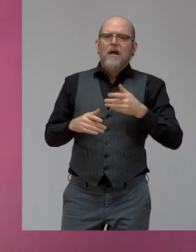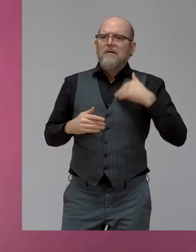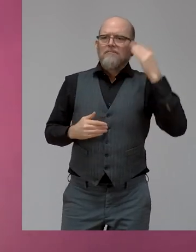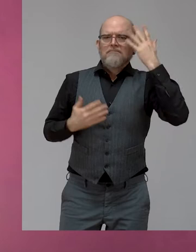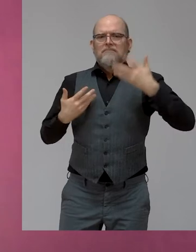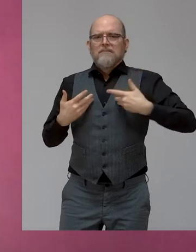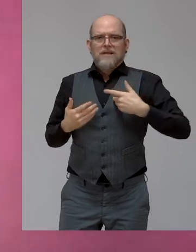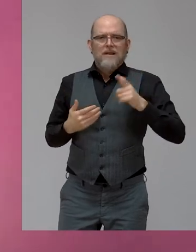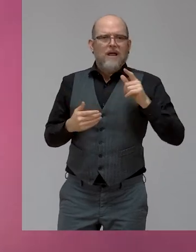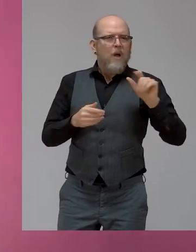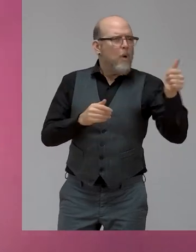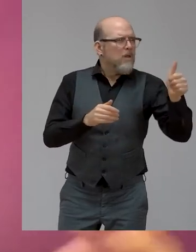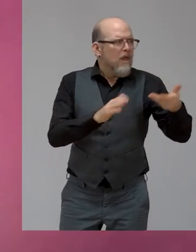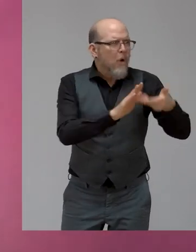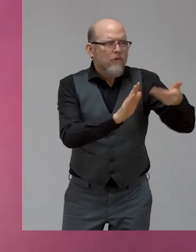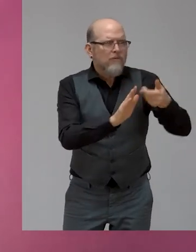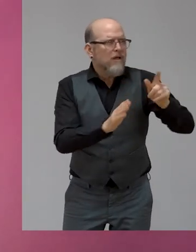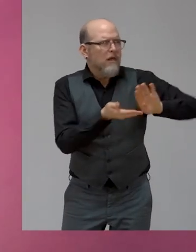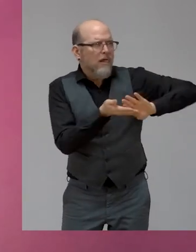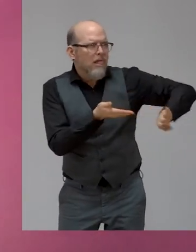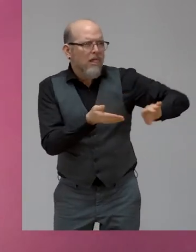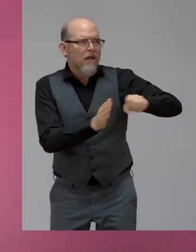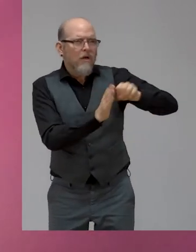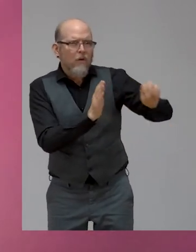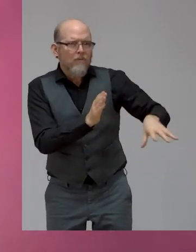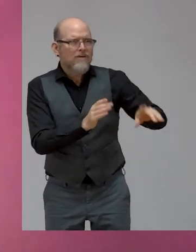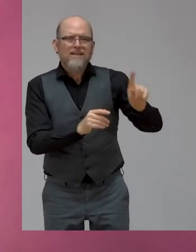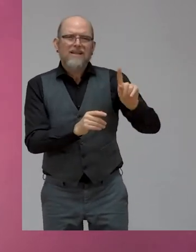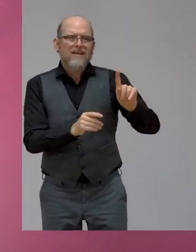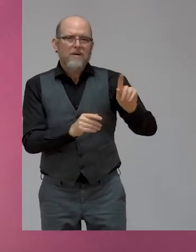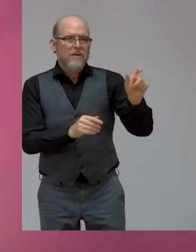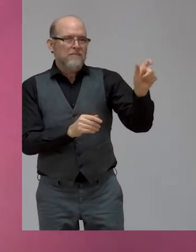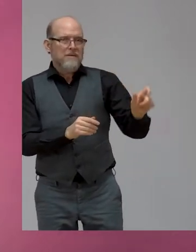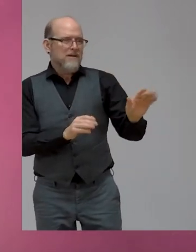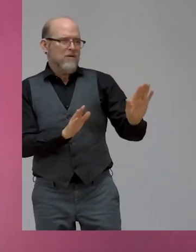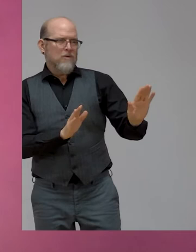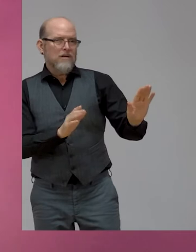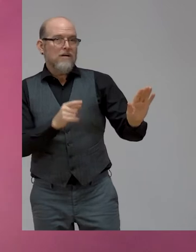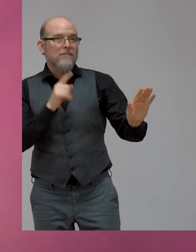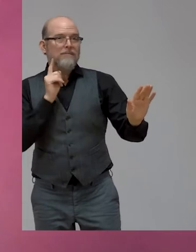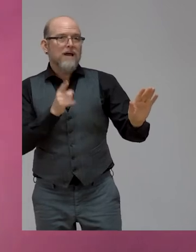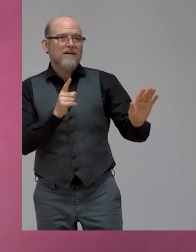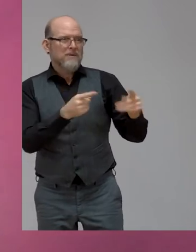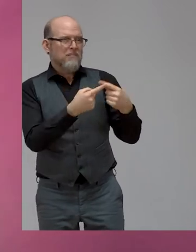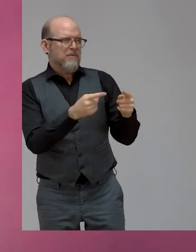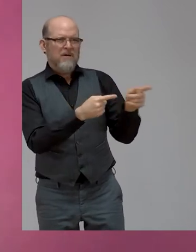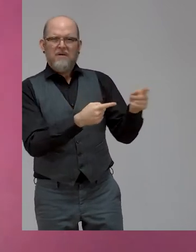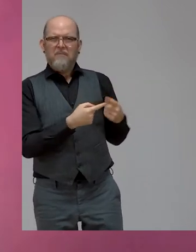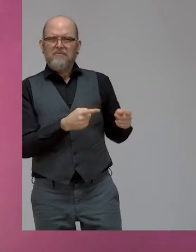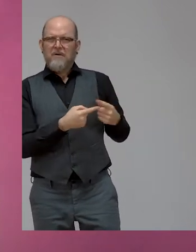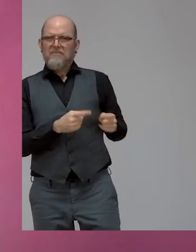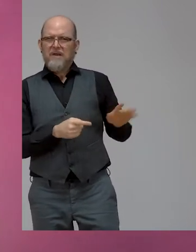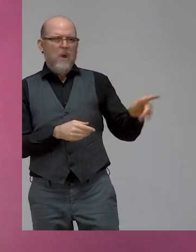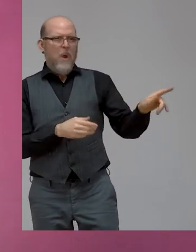Other is something that happens to someone else, such as another disability, another age, another